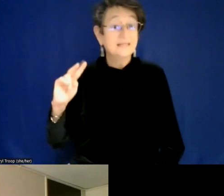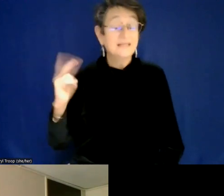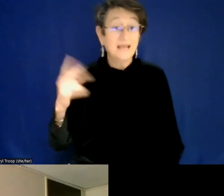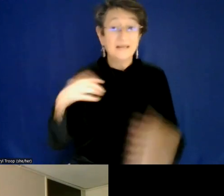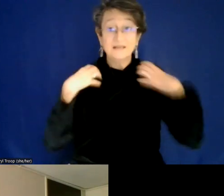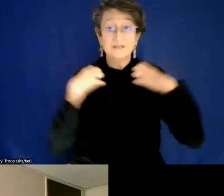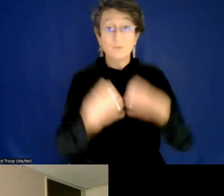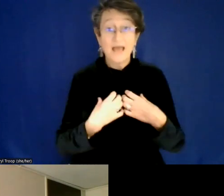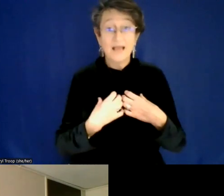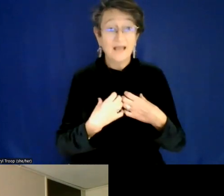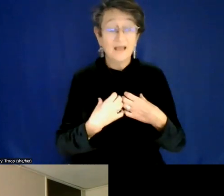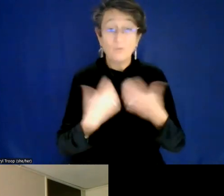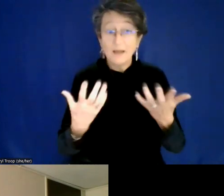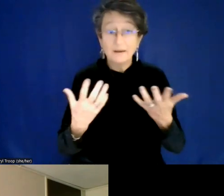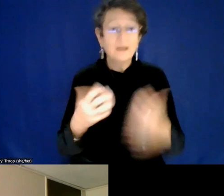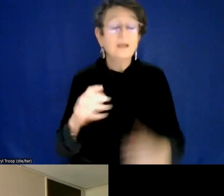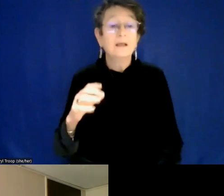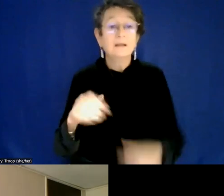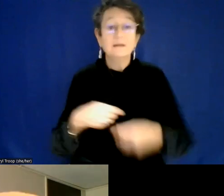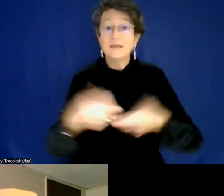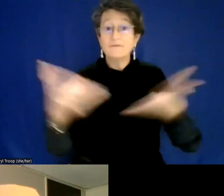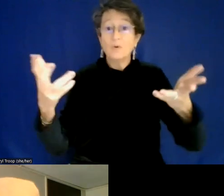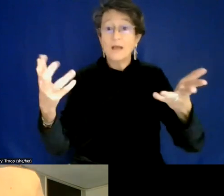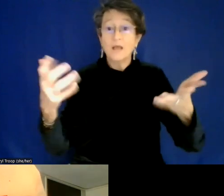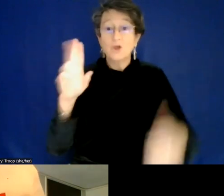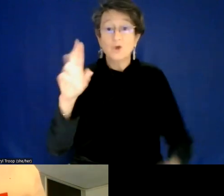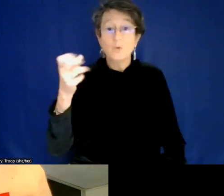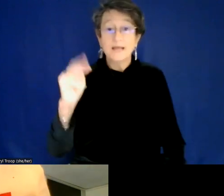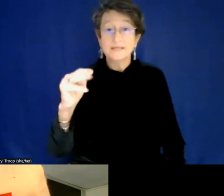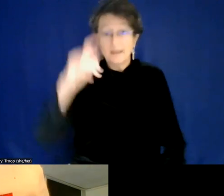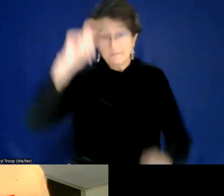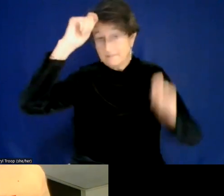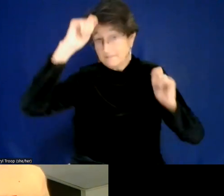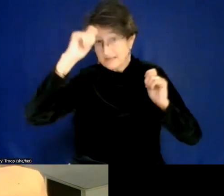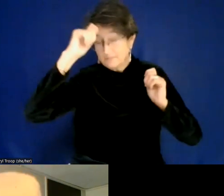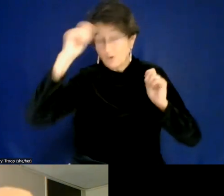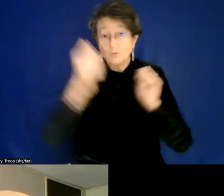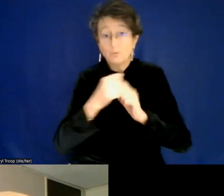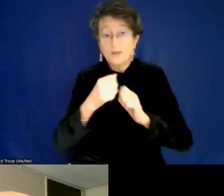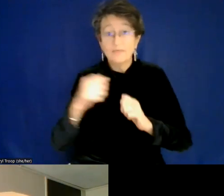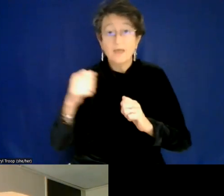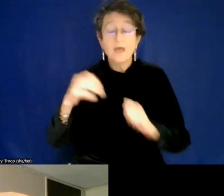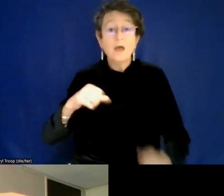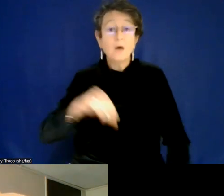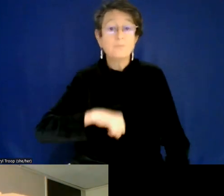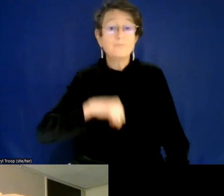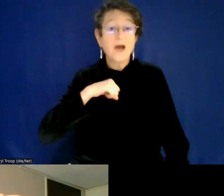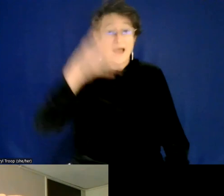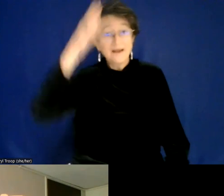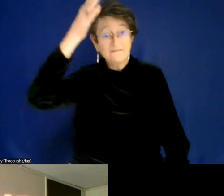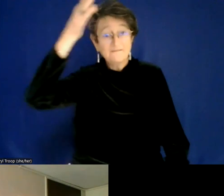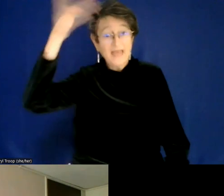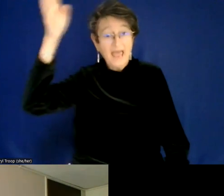swag item is a USM baseball cap with, uh, a pride flag as is our value at the university of Southern Maine,